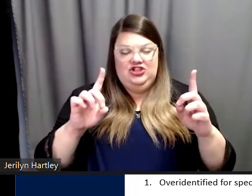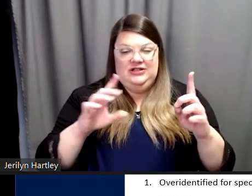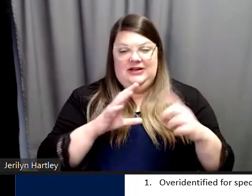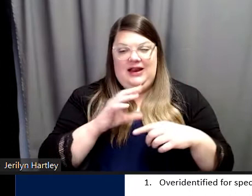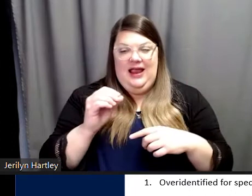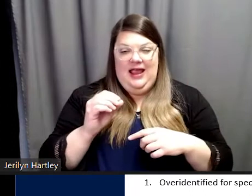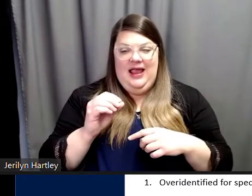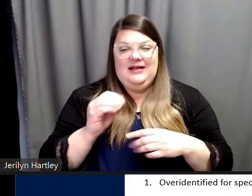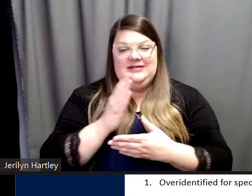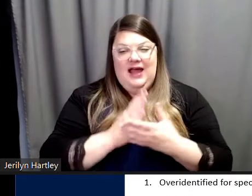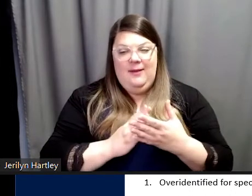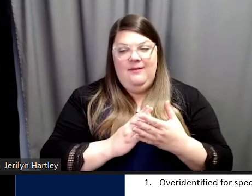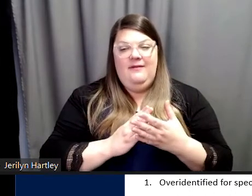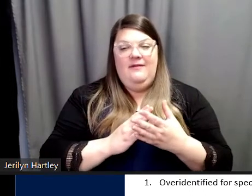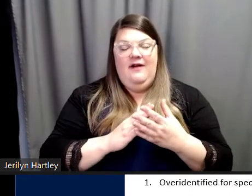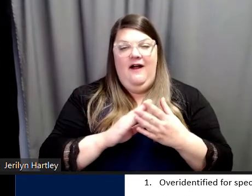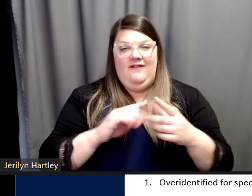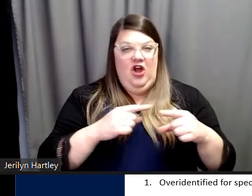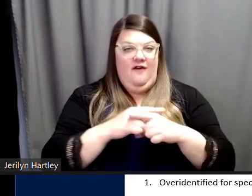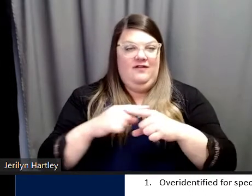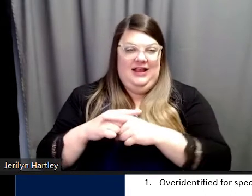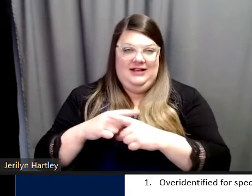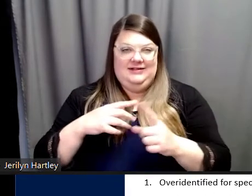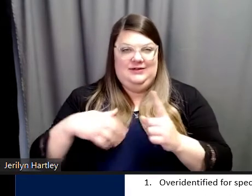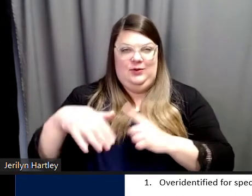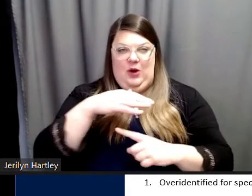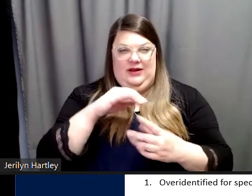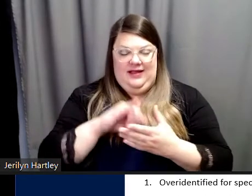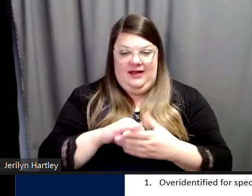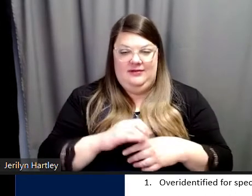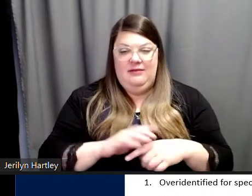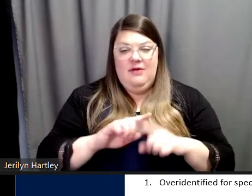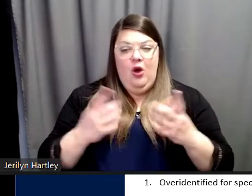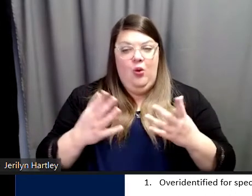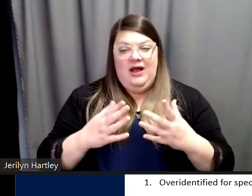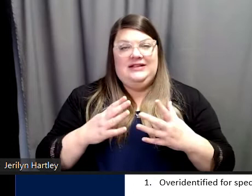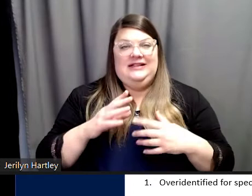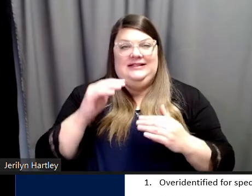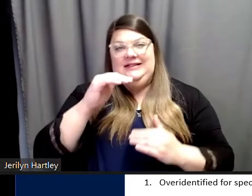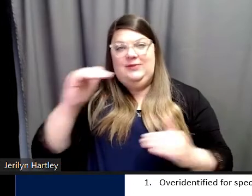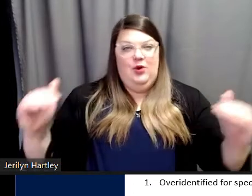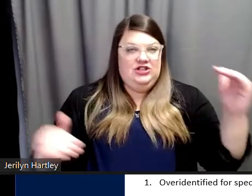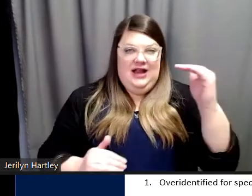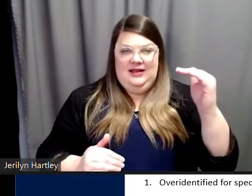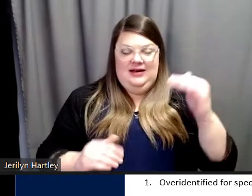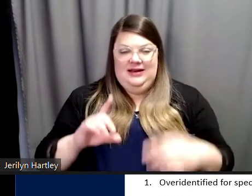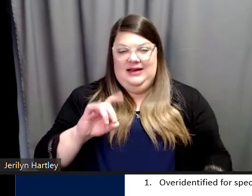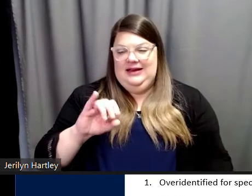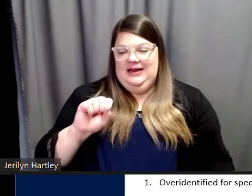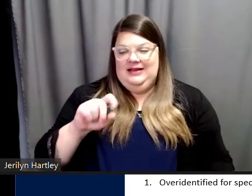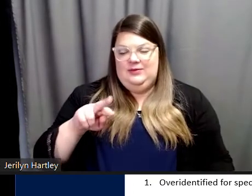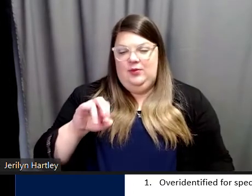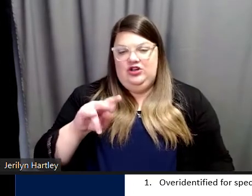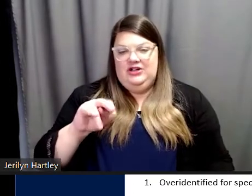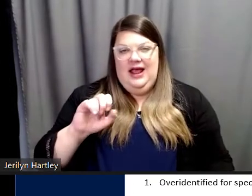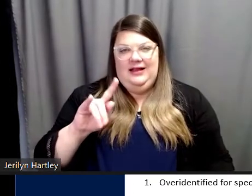some of the conflicts surrounding it. But what is disproportionality so disproportionality is the